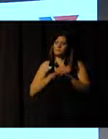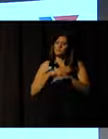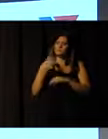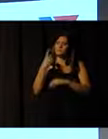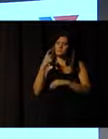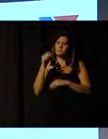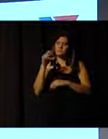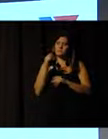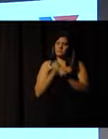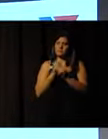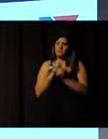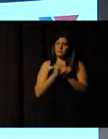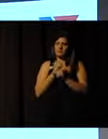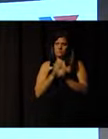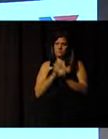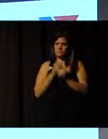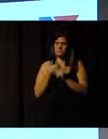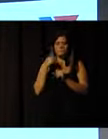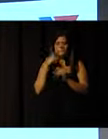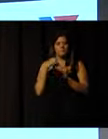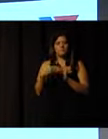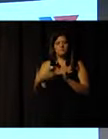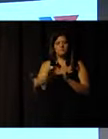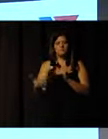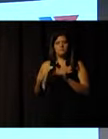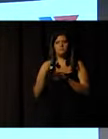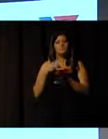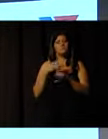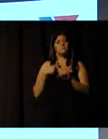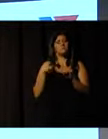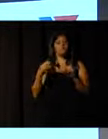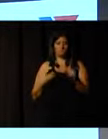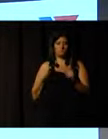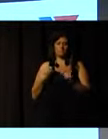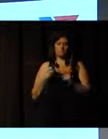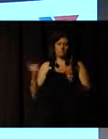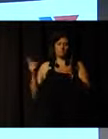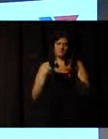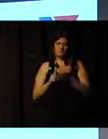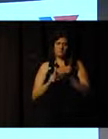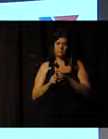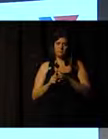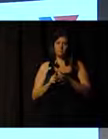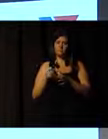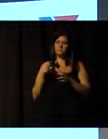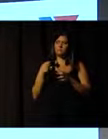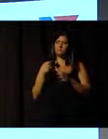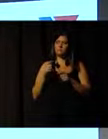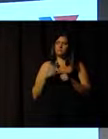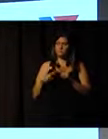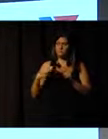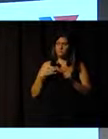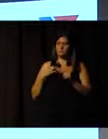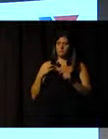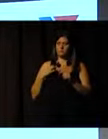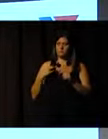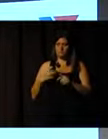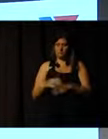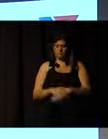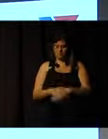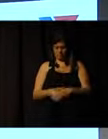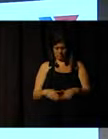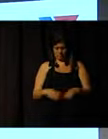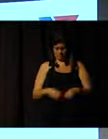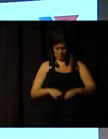with over 150 years. We can see this further on. But the presence of